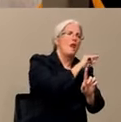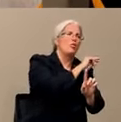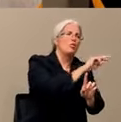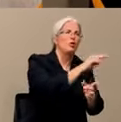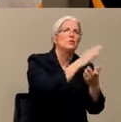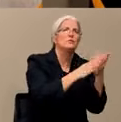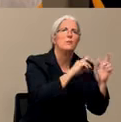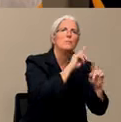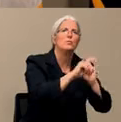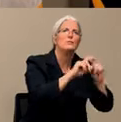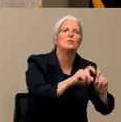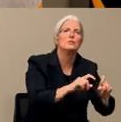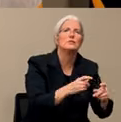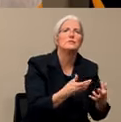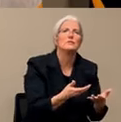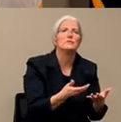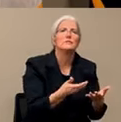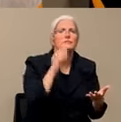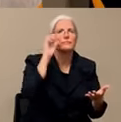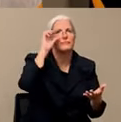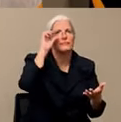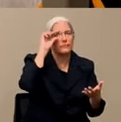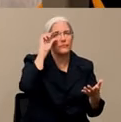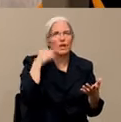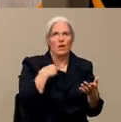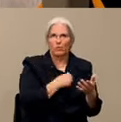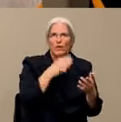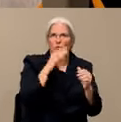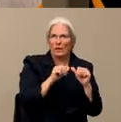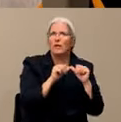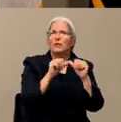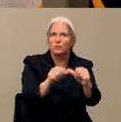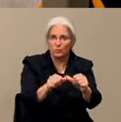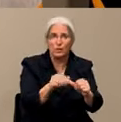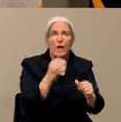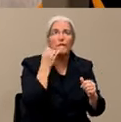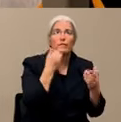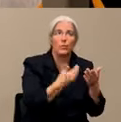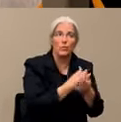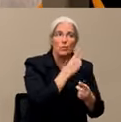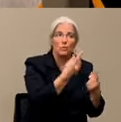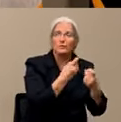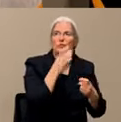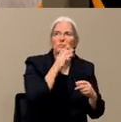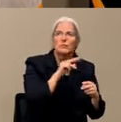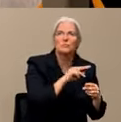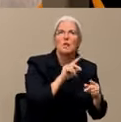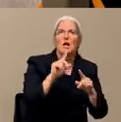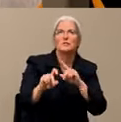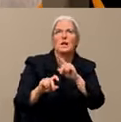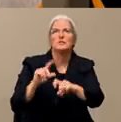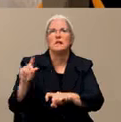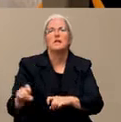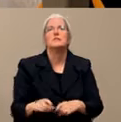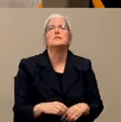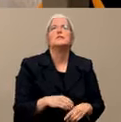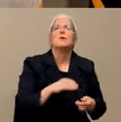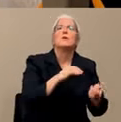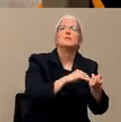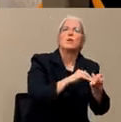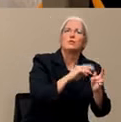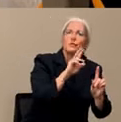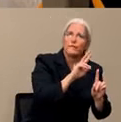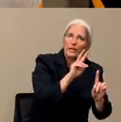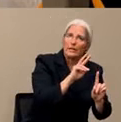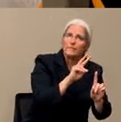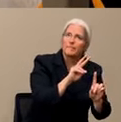tonight. So we're going to try and continue onward to answer the new questions that are coming in. Dr. V, this is in regard to the surge. When do you expect the surge